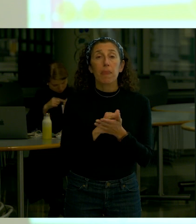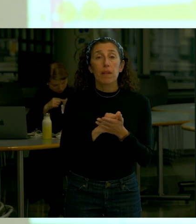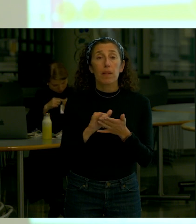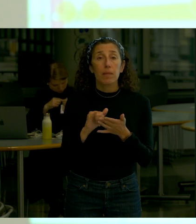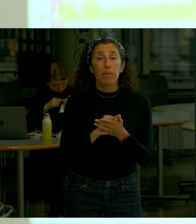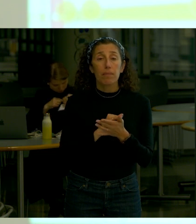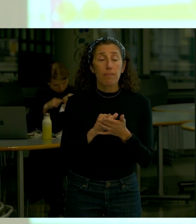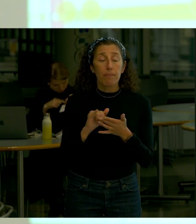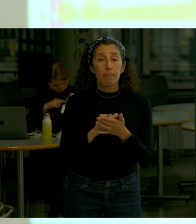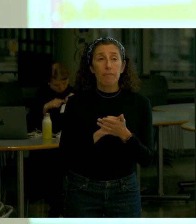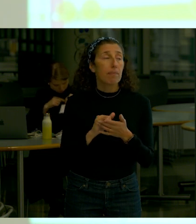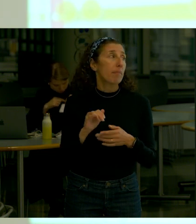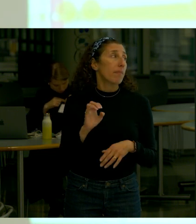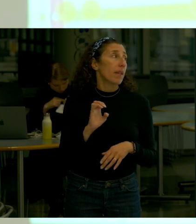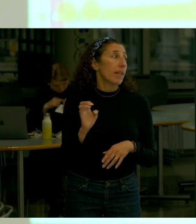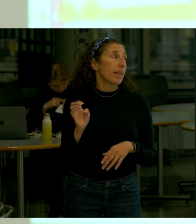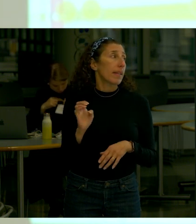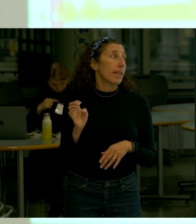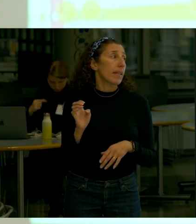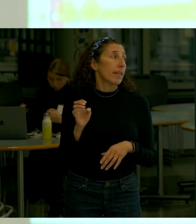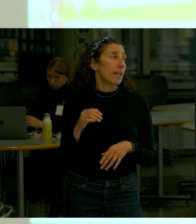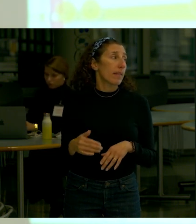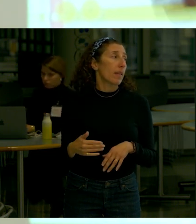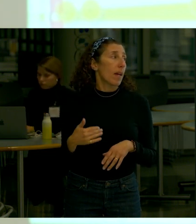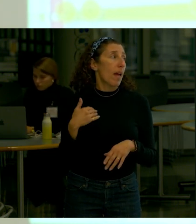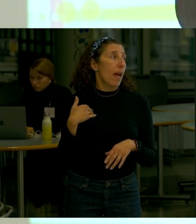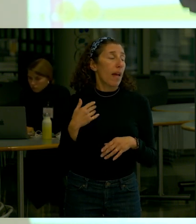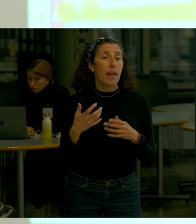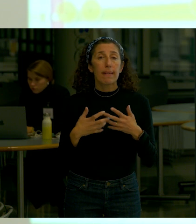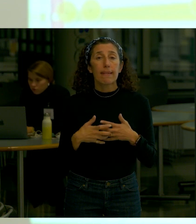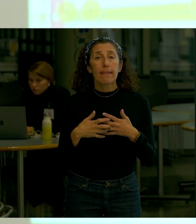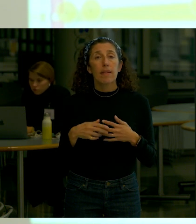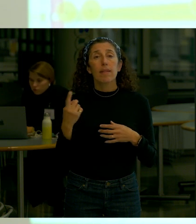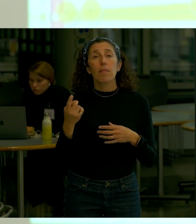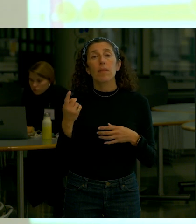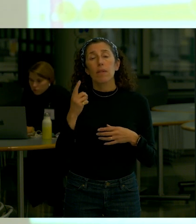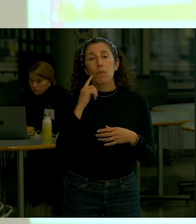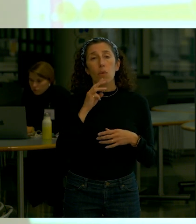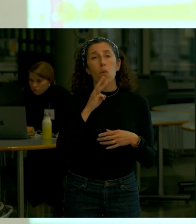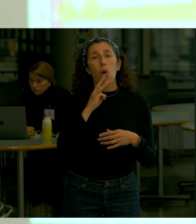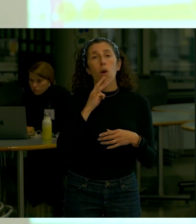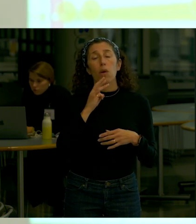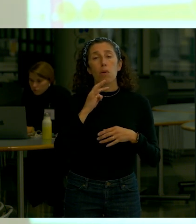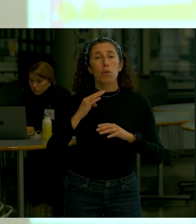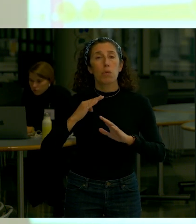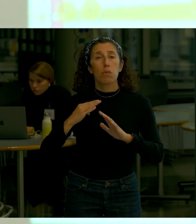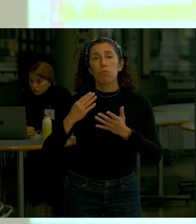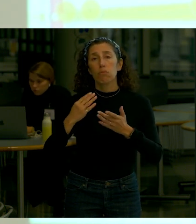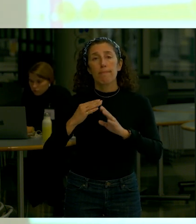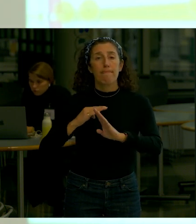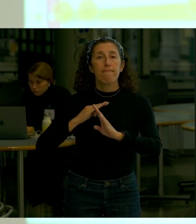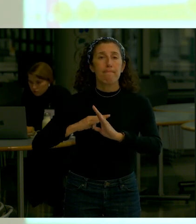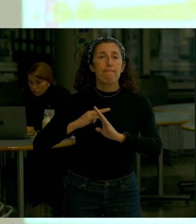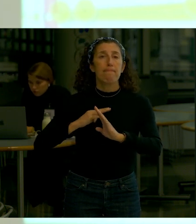that had a flap to hold back water from oncoming tide and surge we felt that that